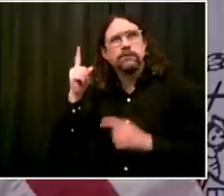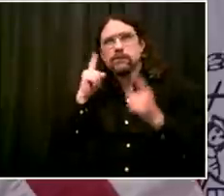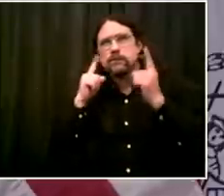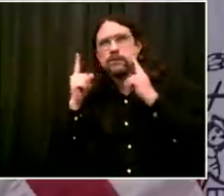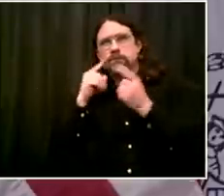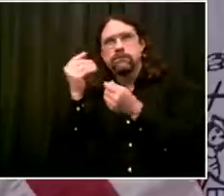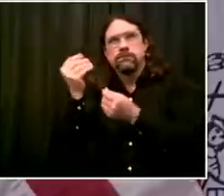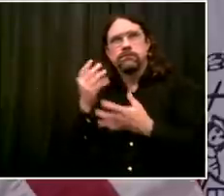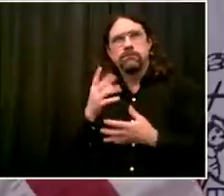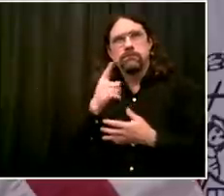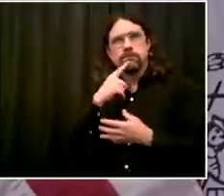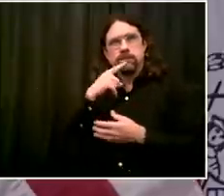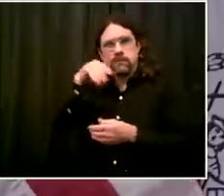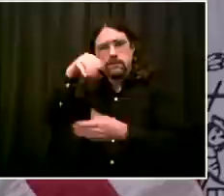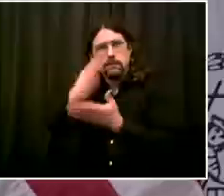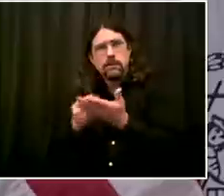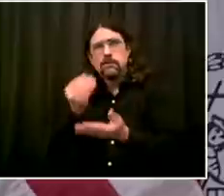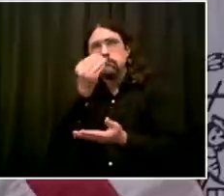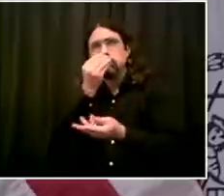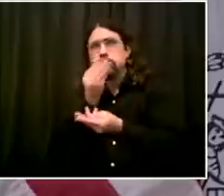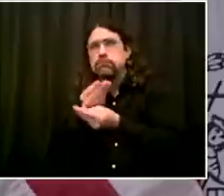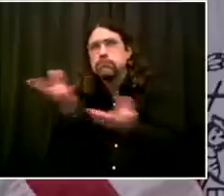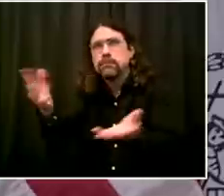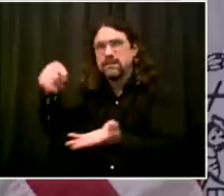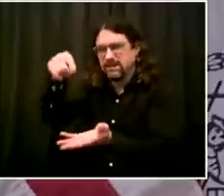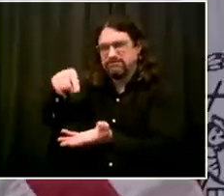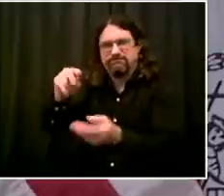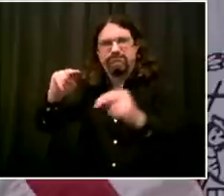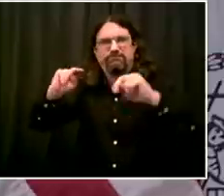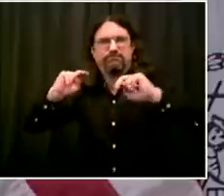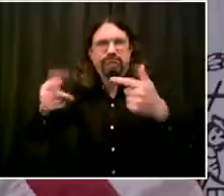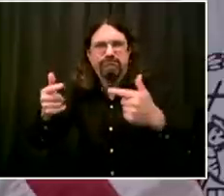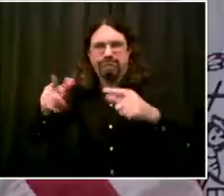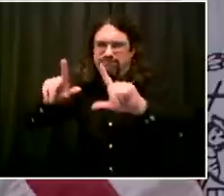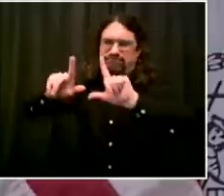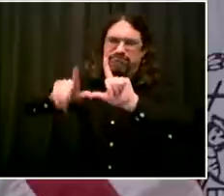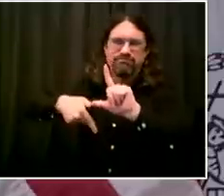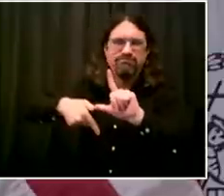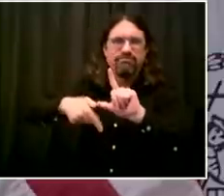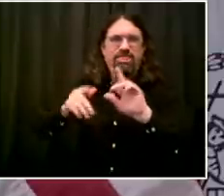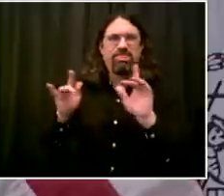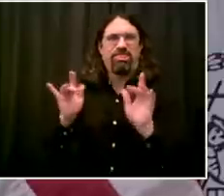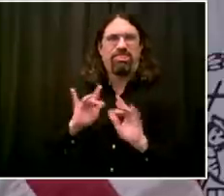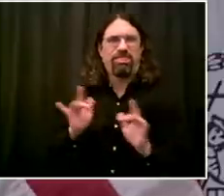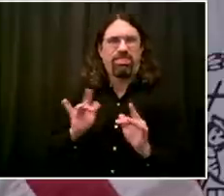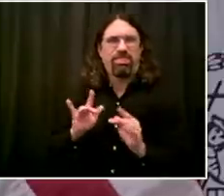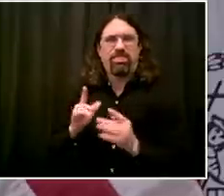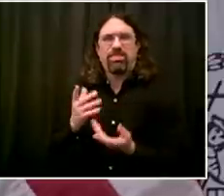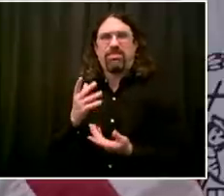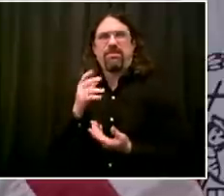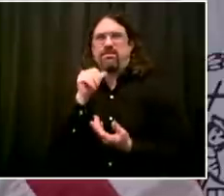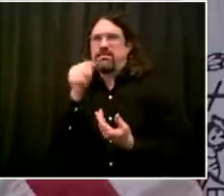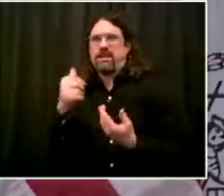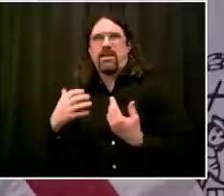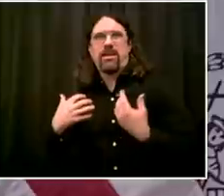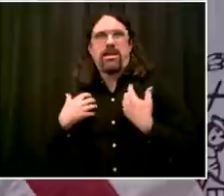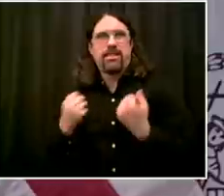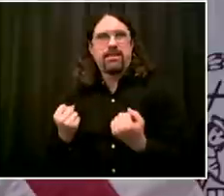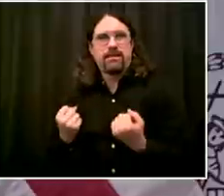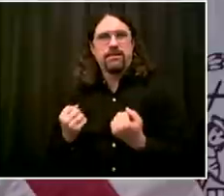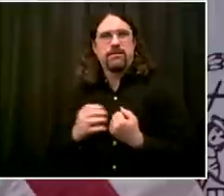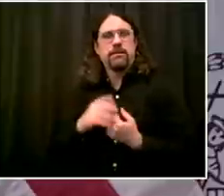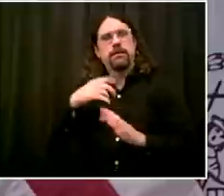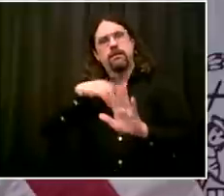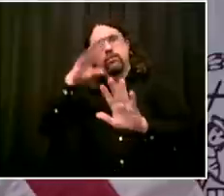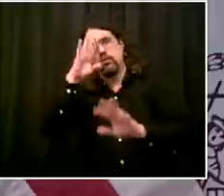is that people, seniors who haven't been previously connected to these services before have